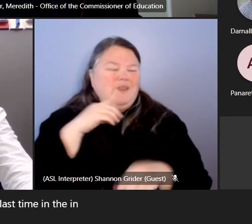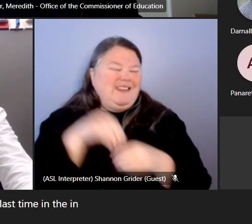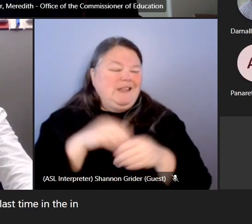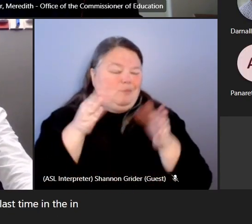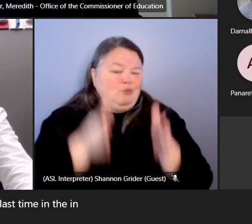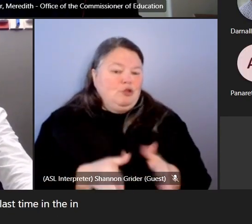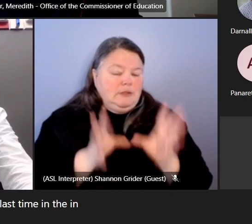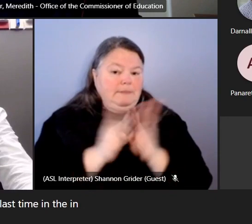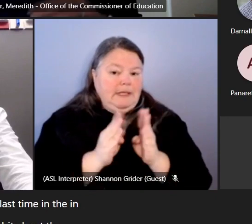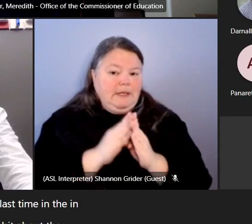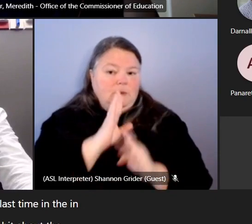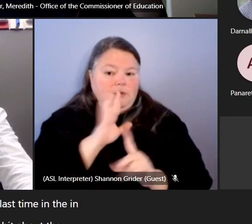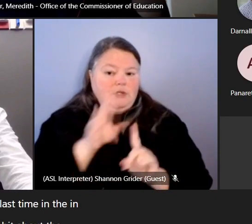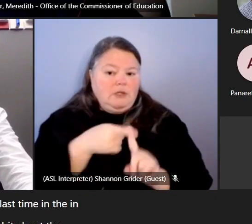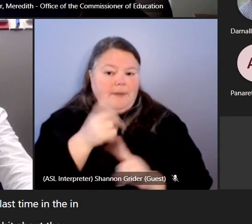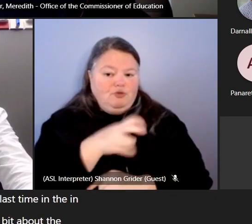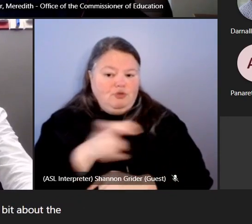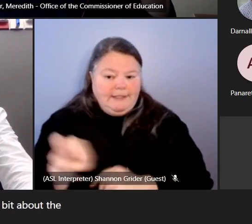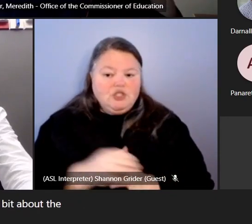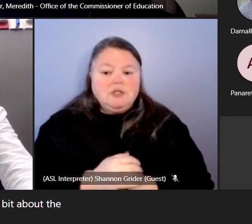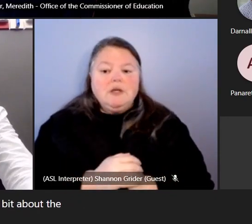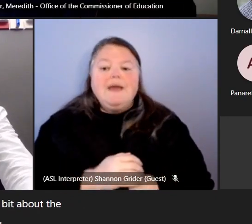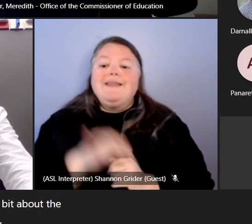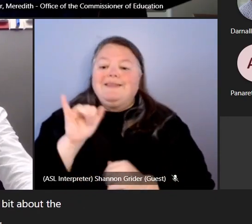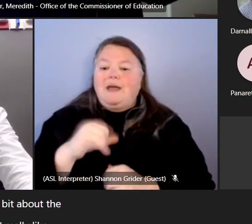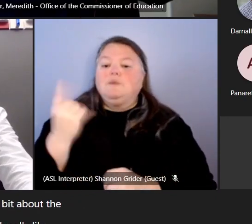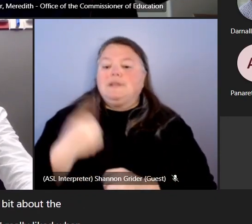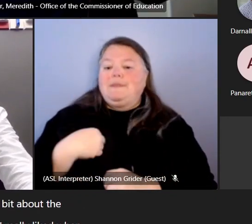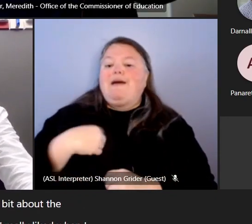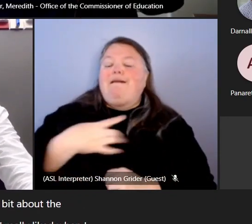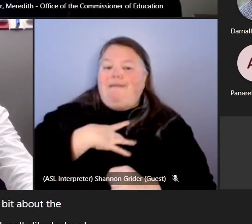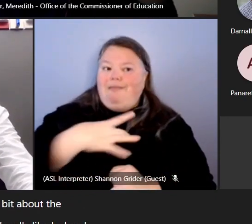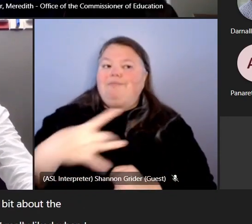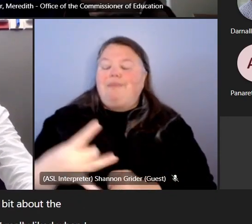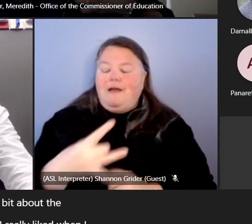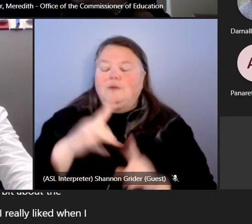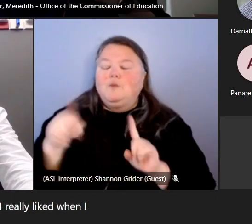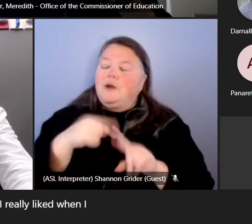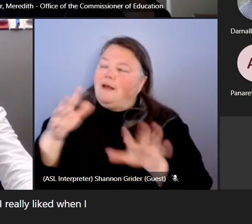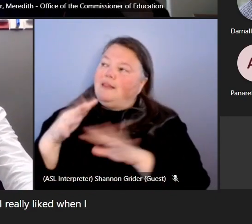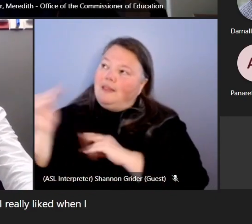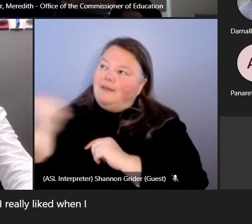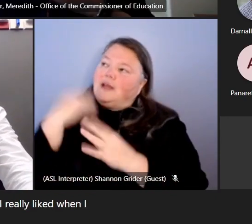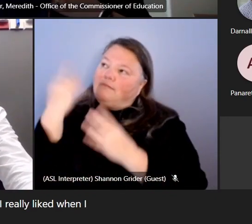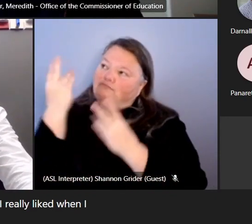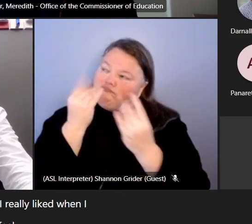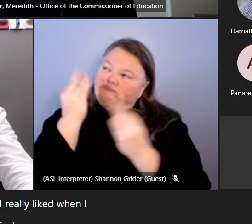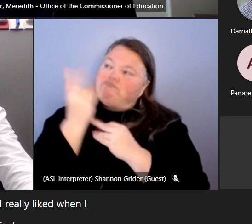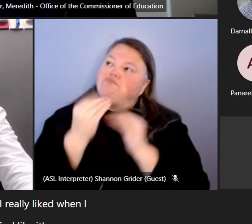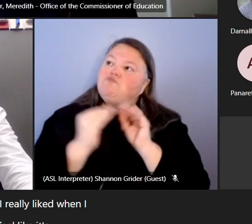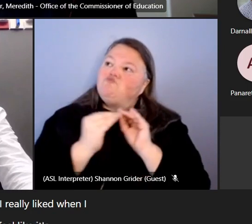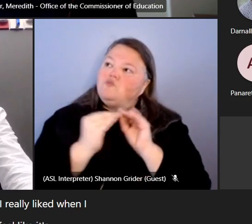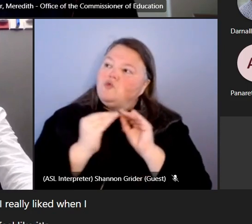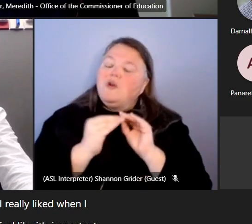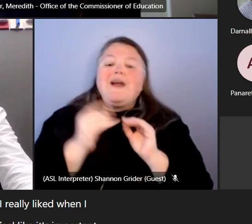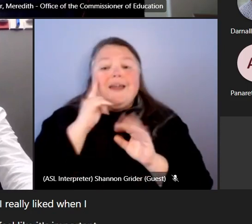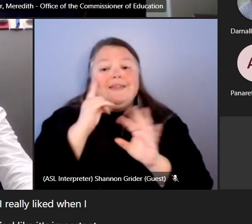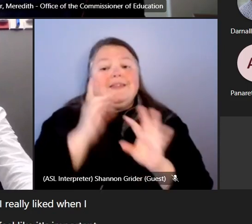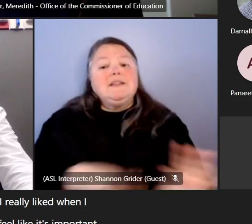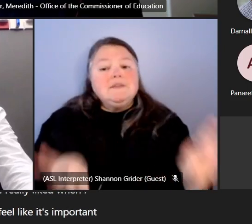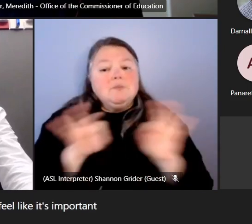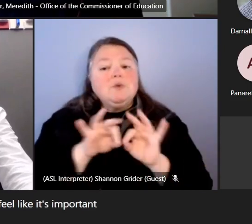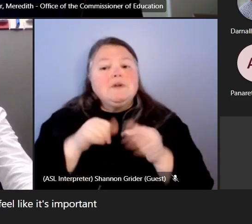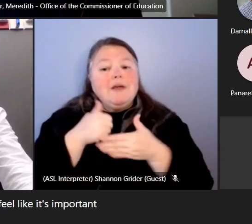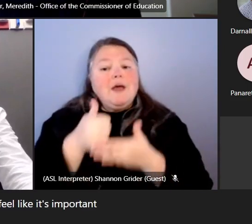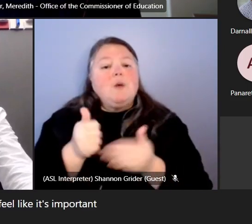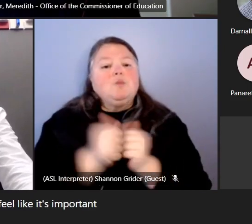a little bit about the transition idea and that was something i really liked when i left there i thought about it a little bit i feel like it's important to help